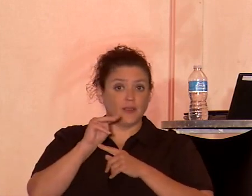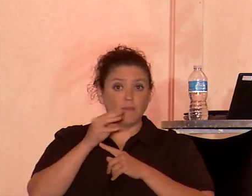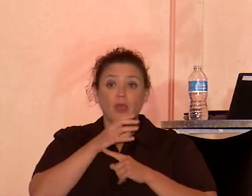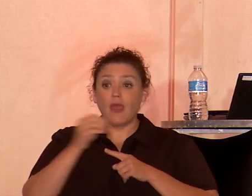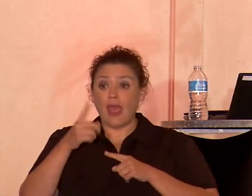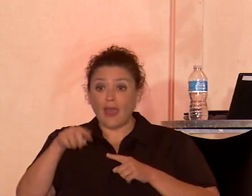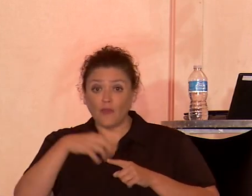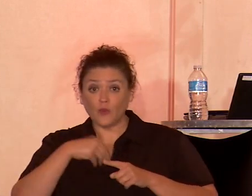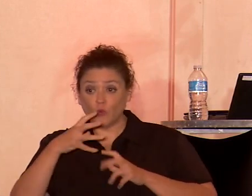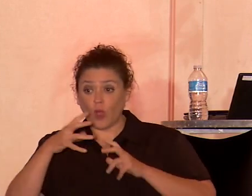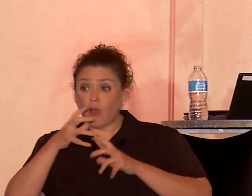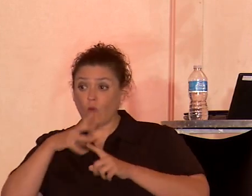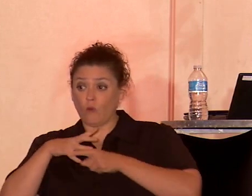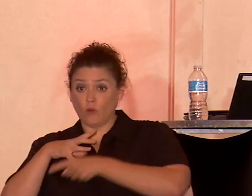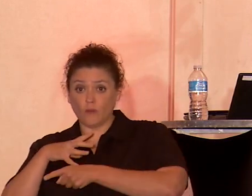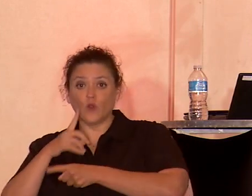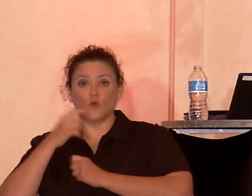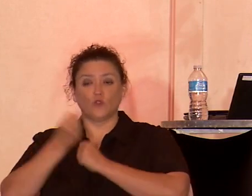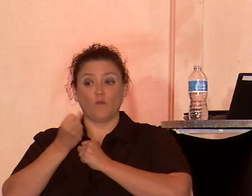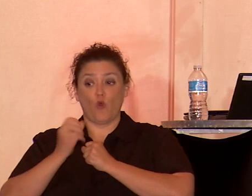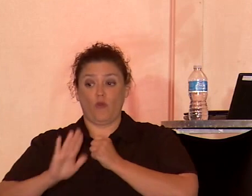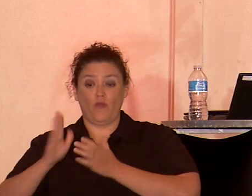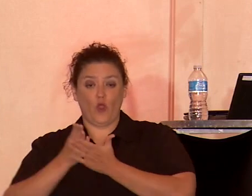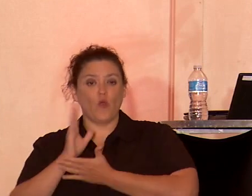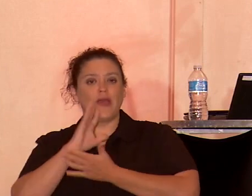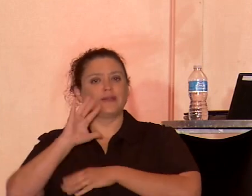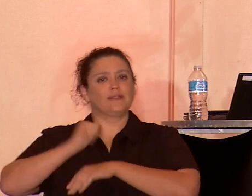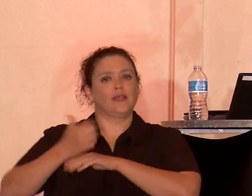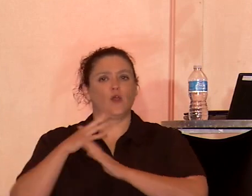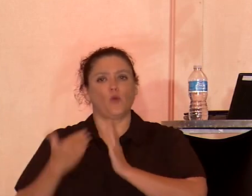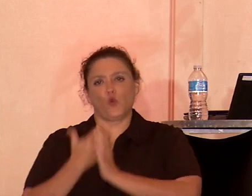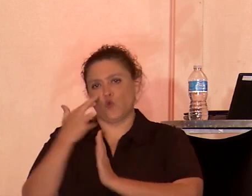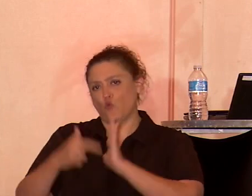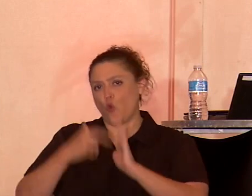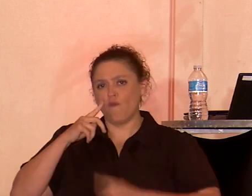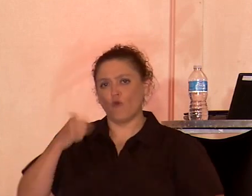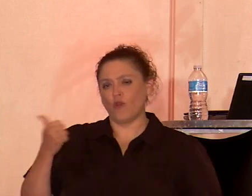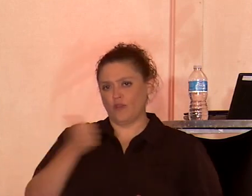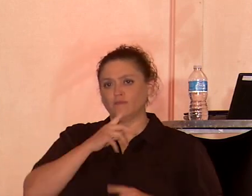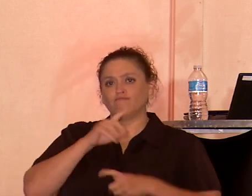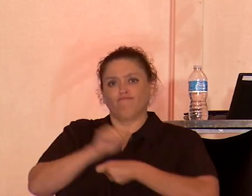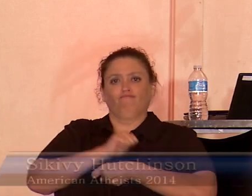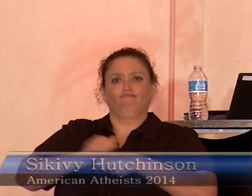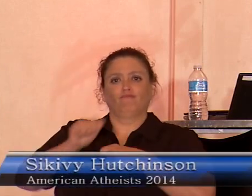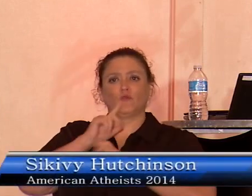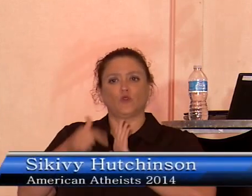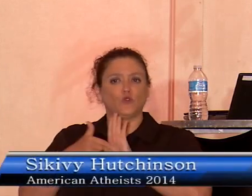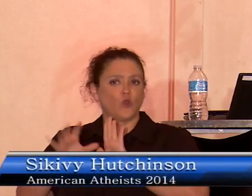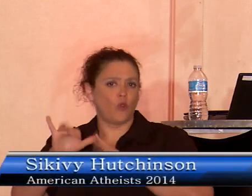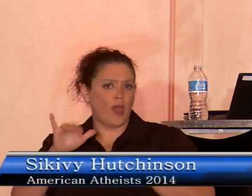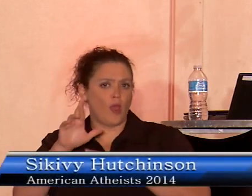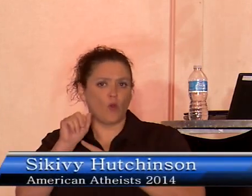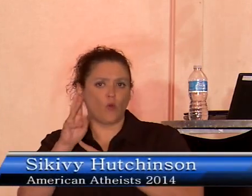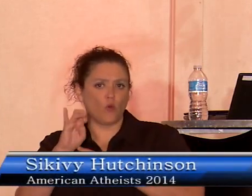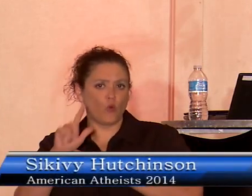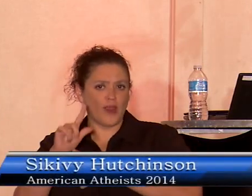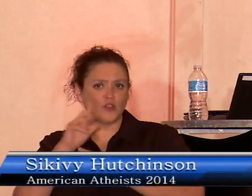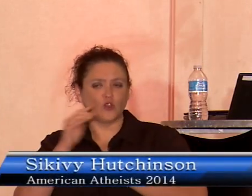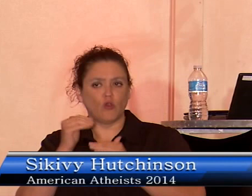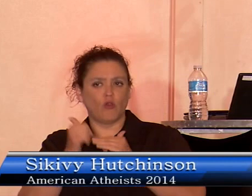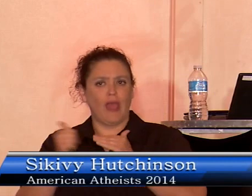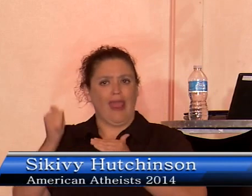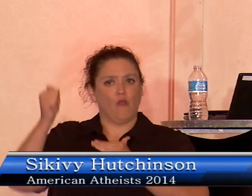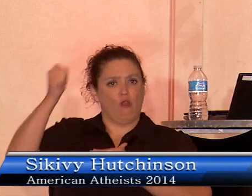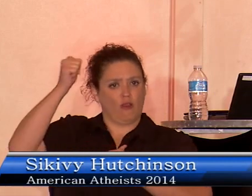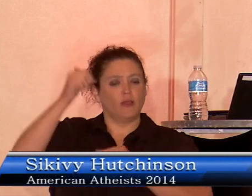women's rights helped create new roles for themselves that explicitly maintained the racial hierarchies that were based on the presumption